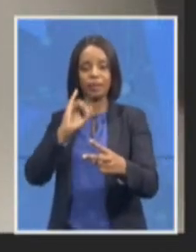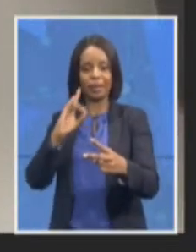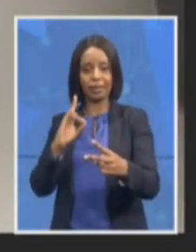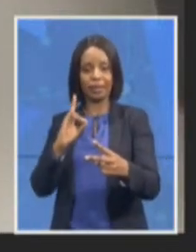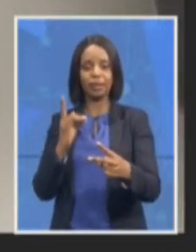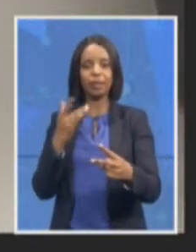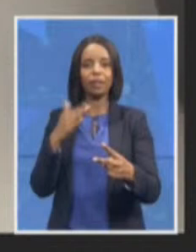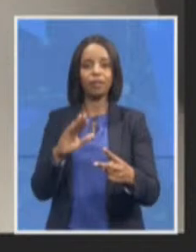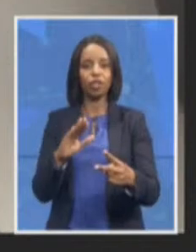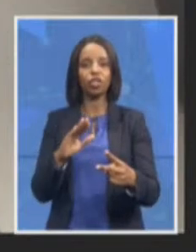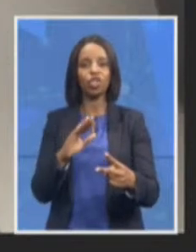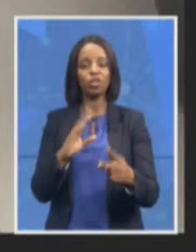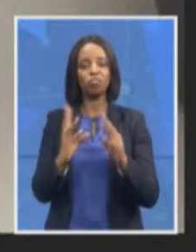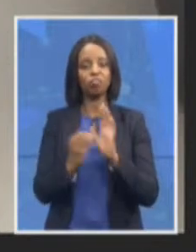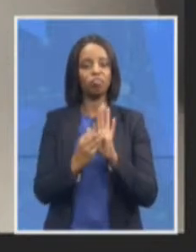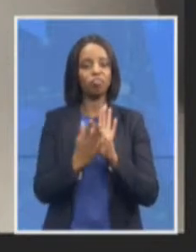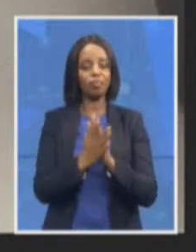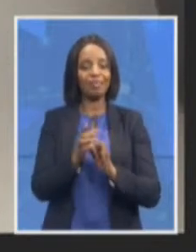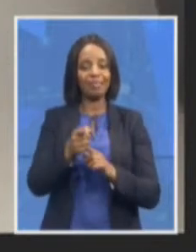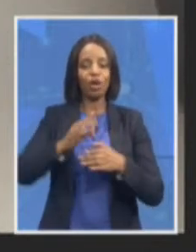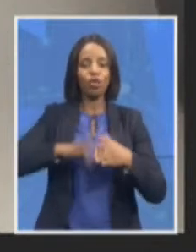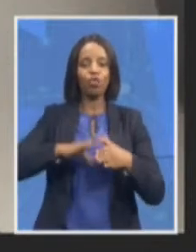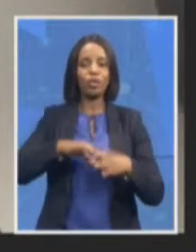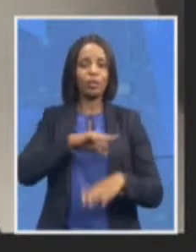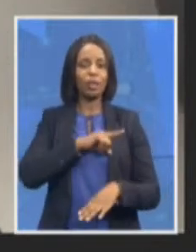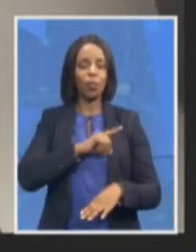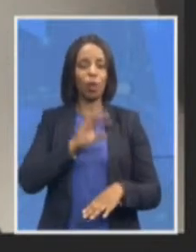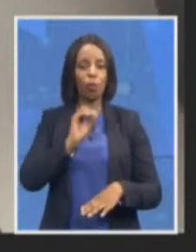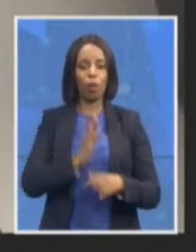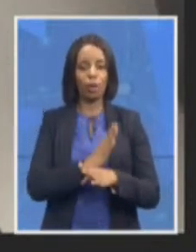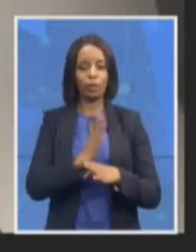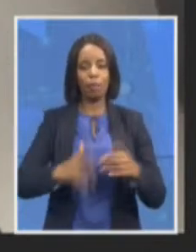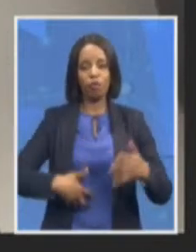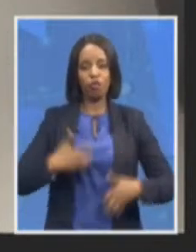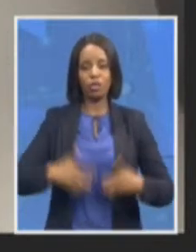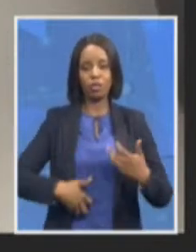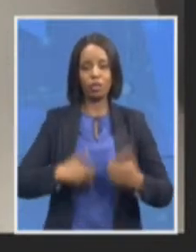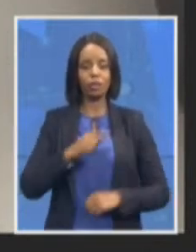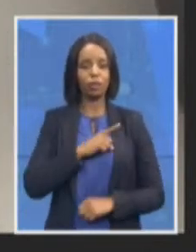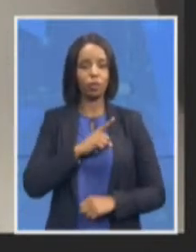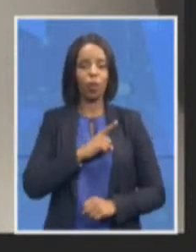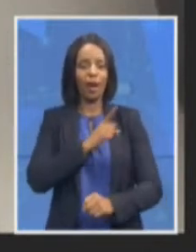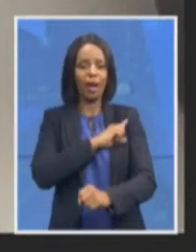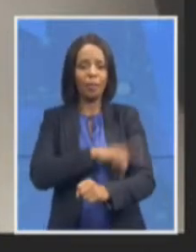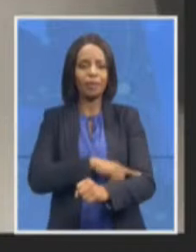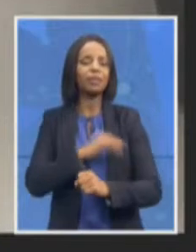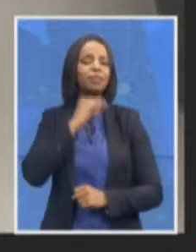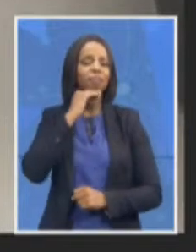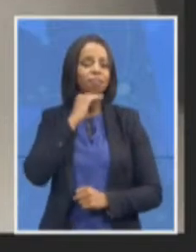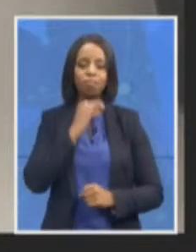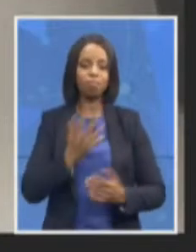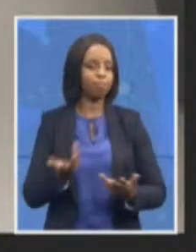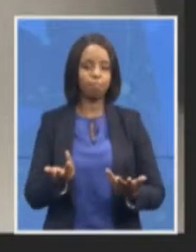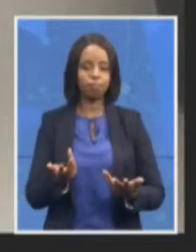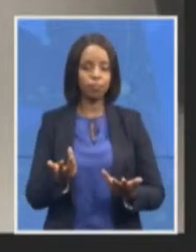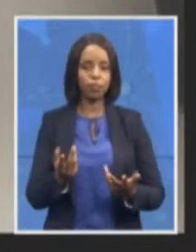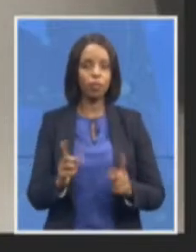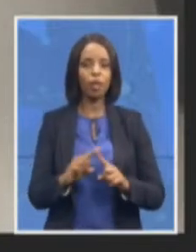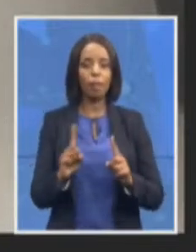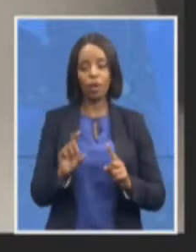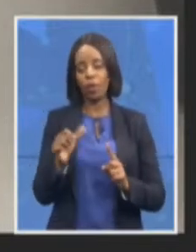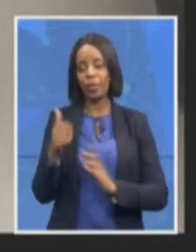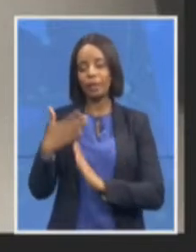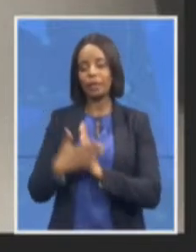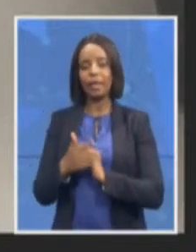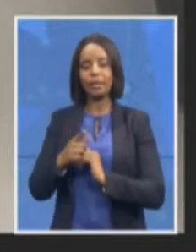-called frustration is the lack of capacity and I think on one hand that is the capacity we've been speaking about that the advocate the Koch and the national director